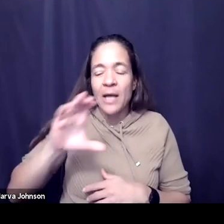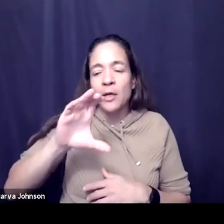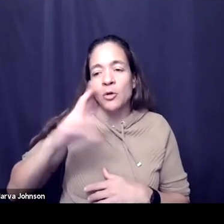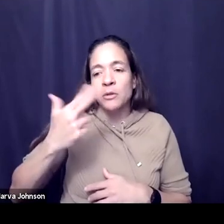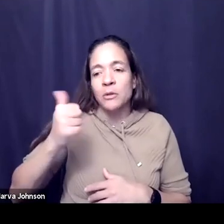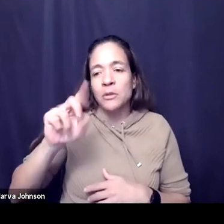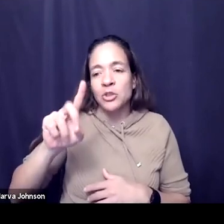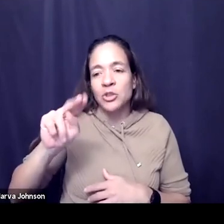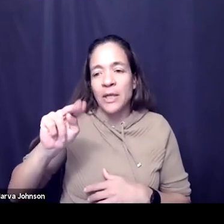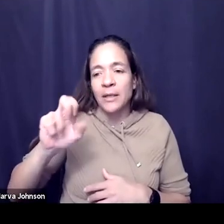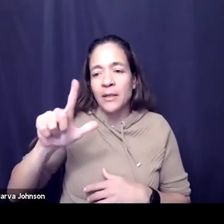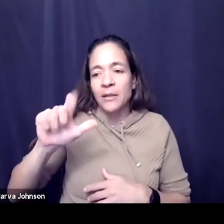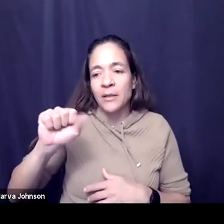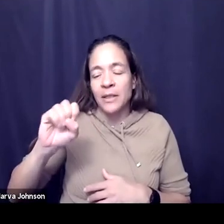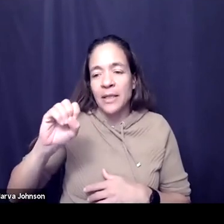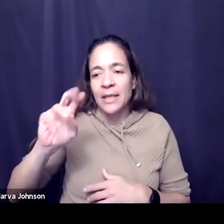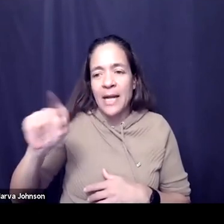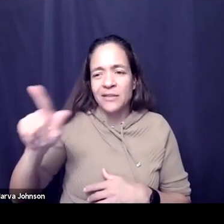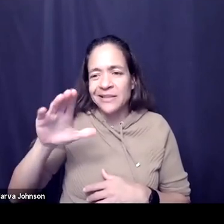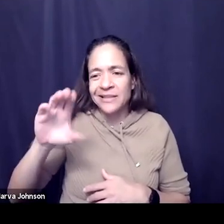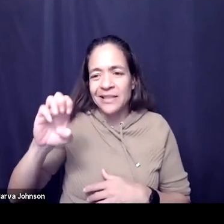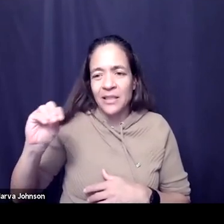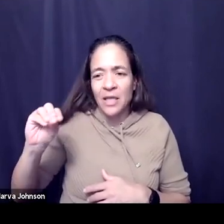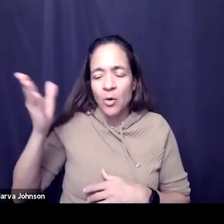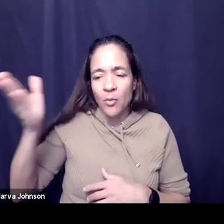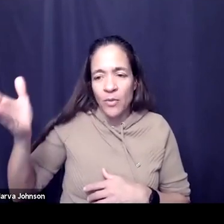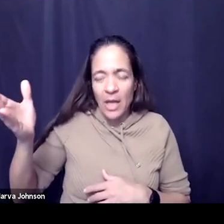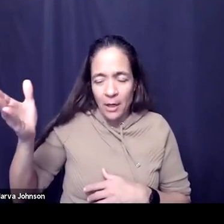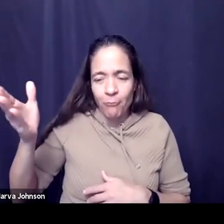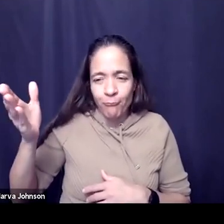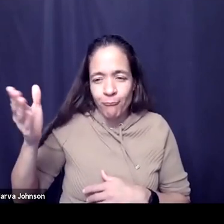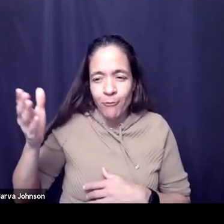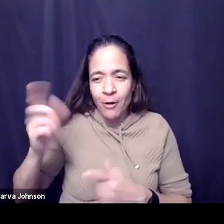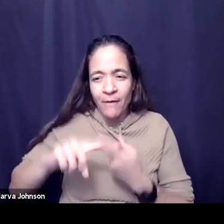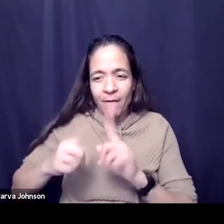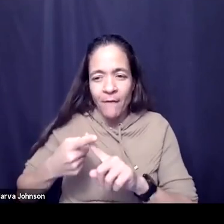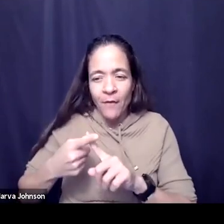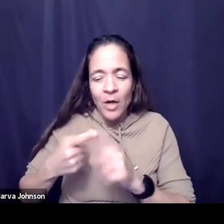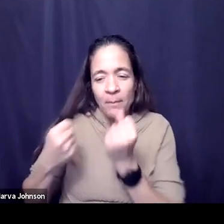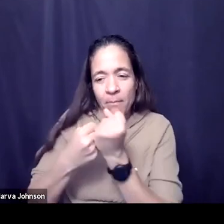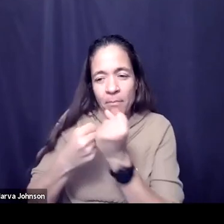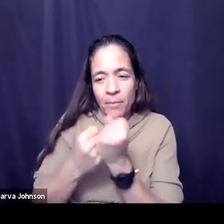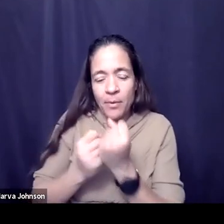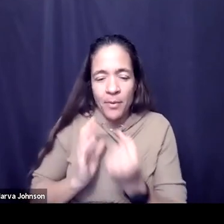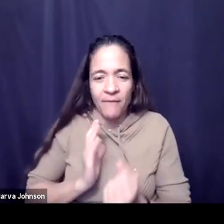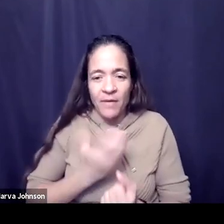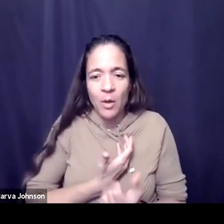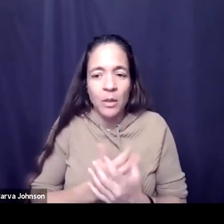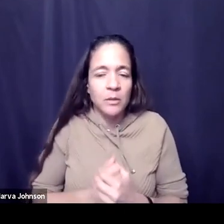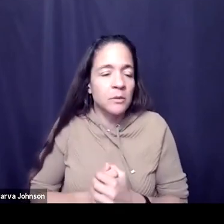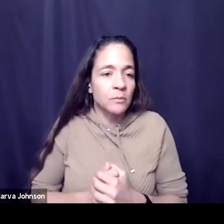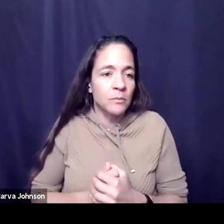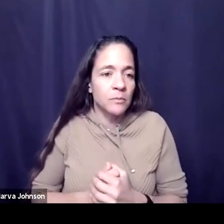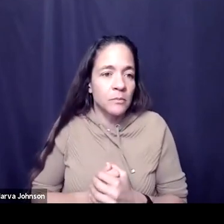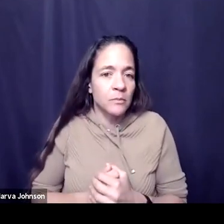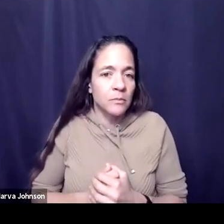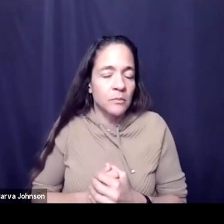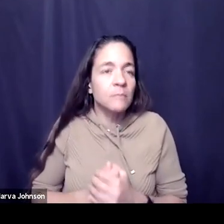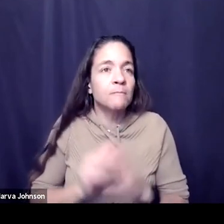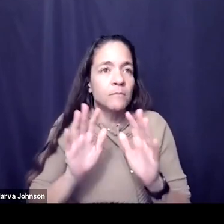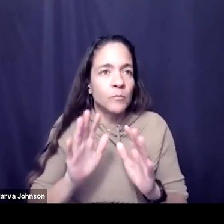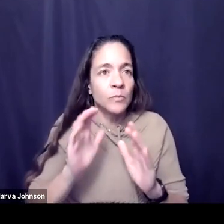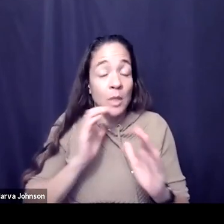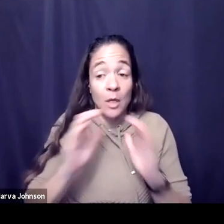fan and friend to us over the years um but but beyond that if you're working in the communication space